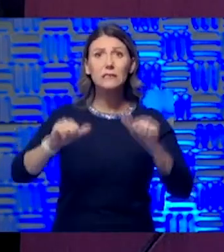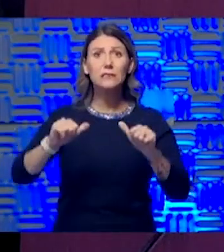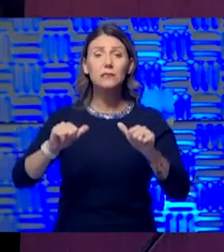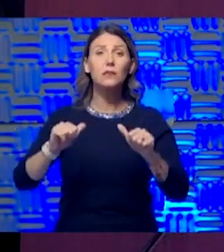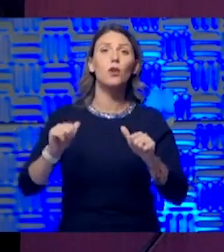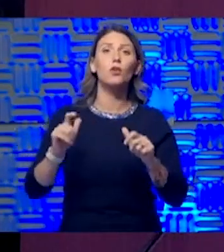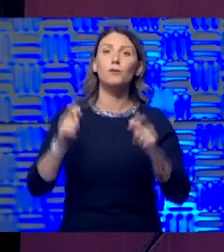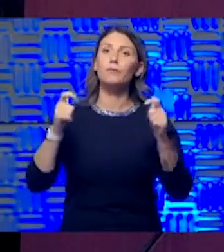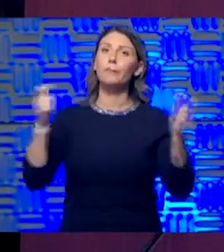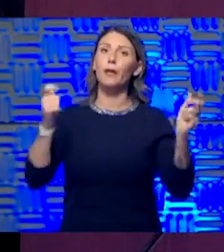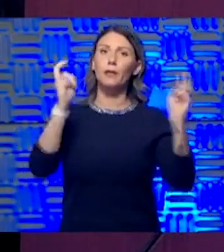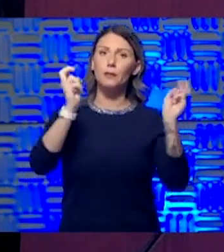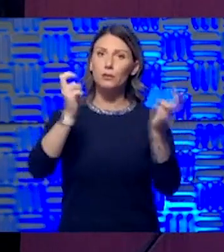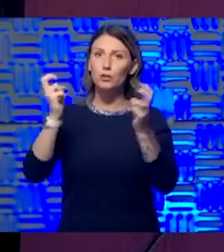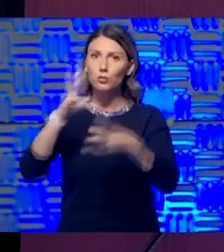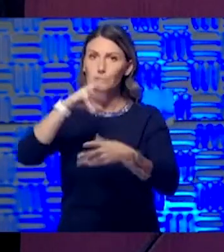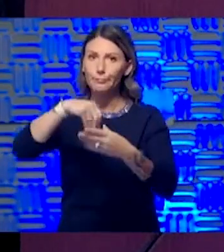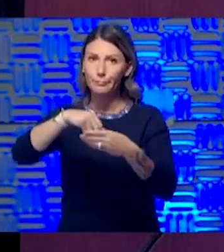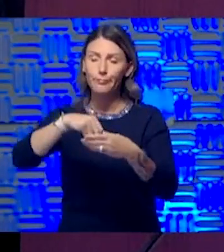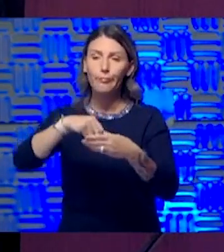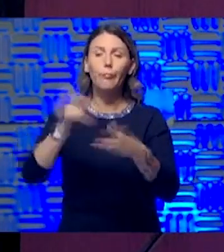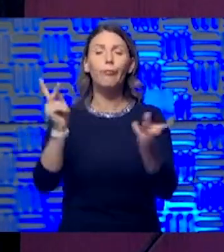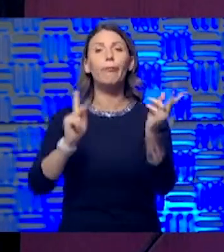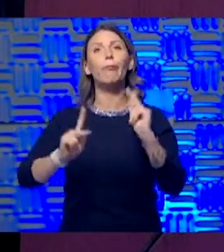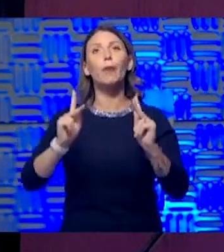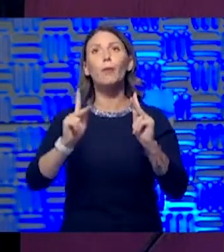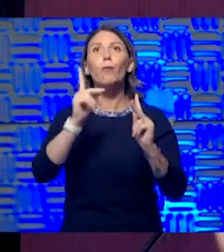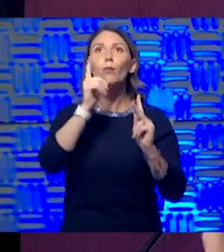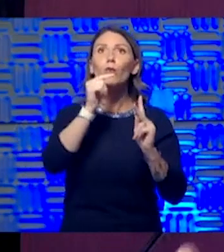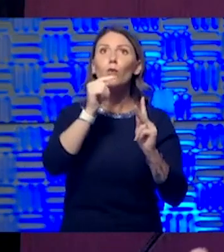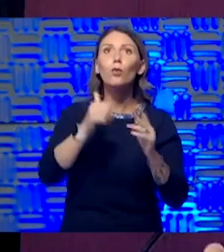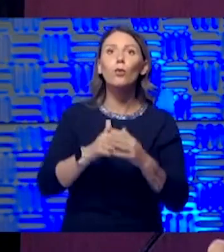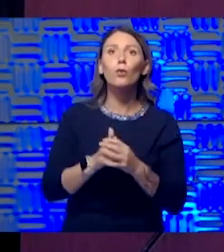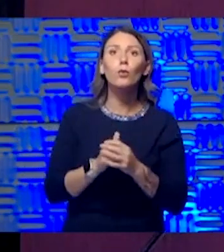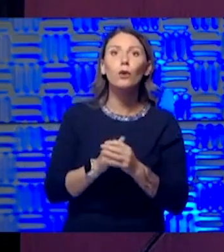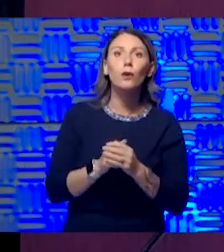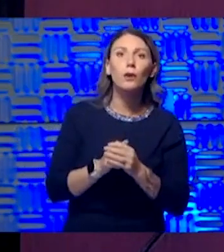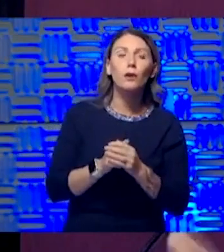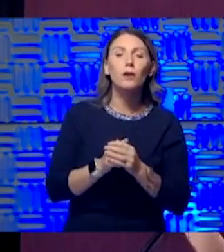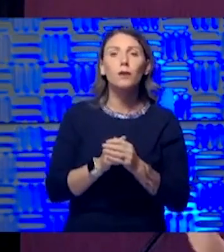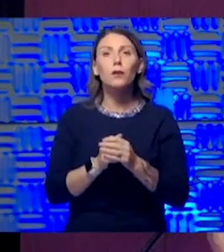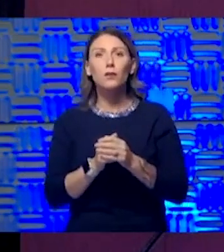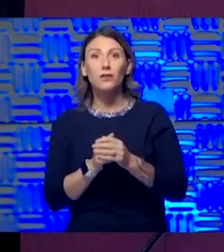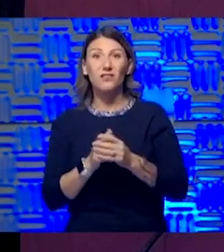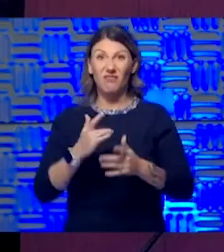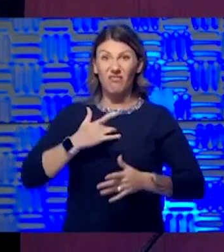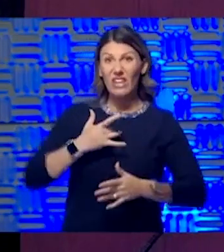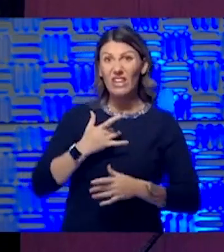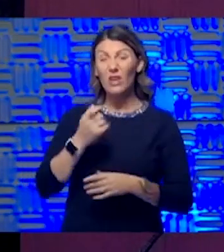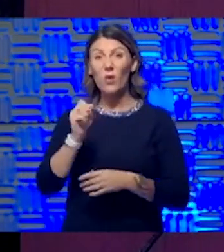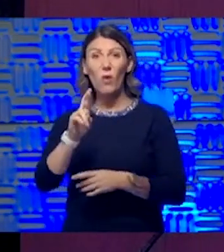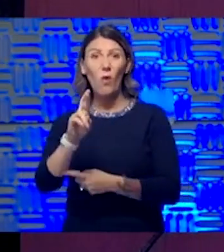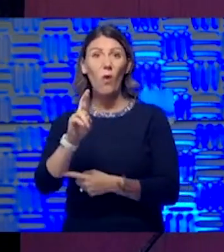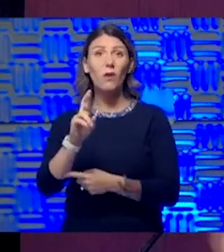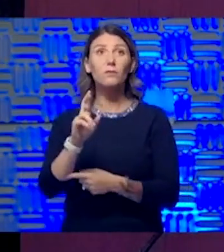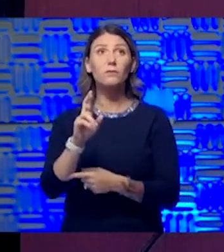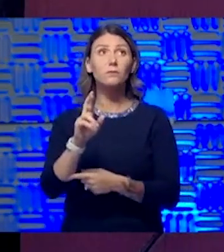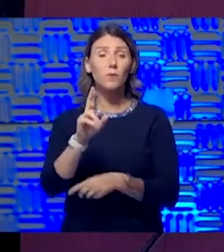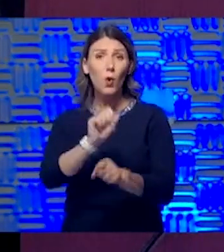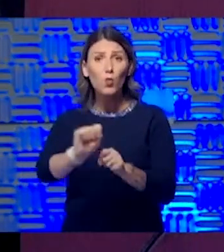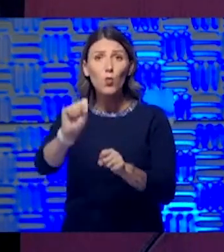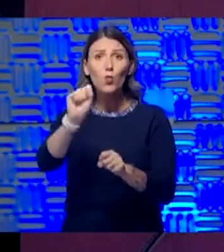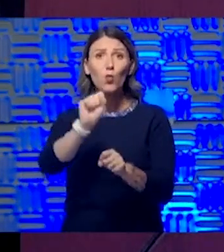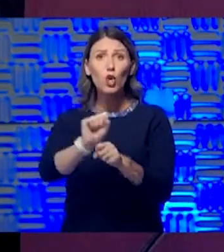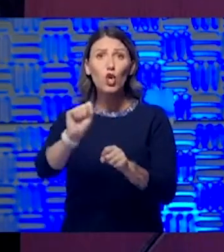cacophony of issues that people who have been minoritized actually feel and are working